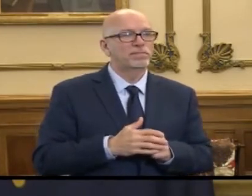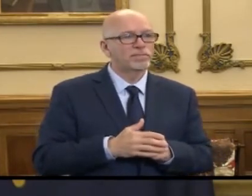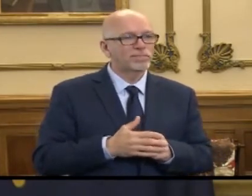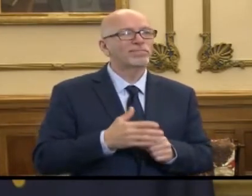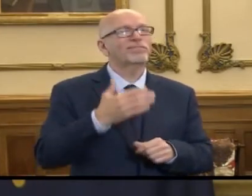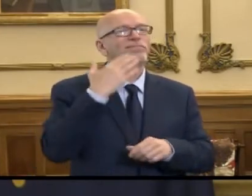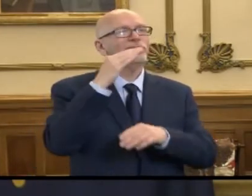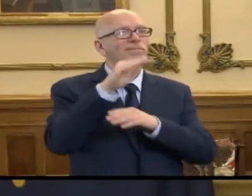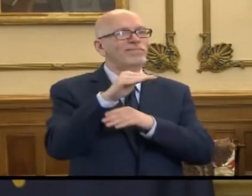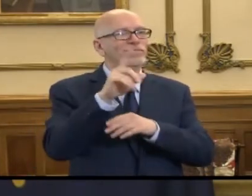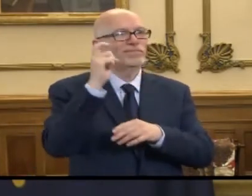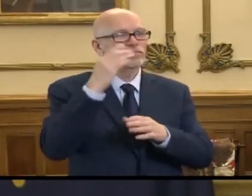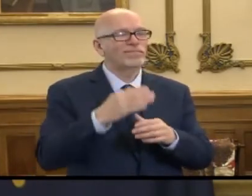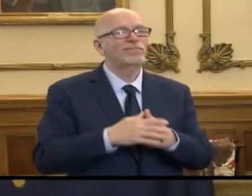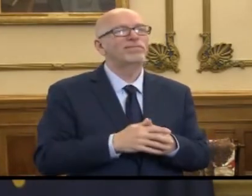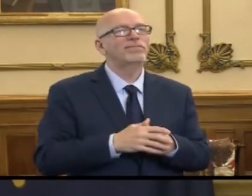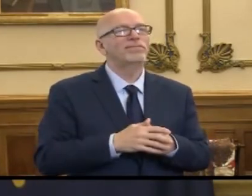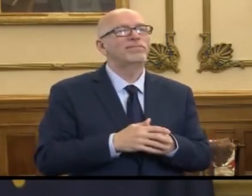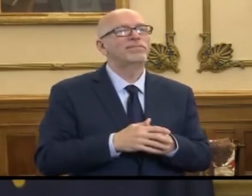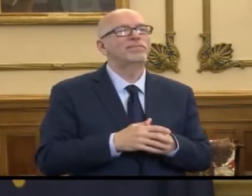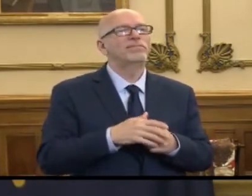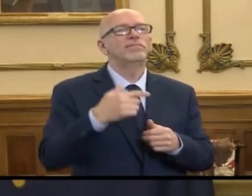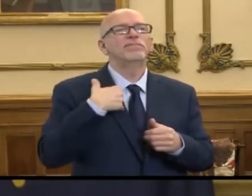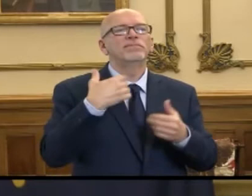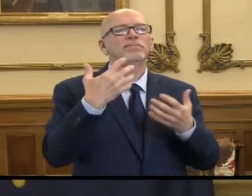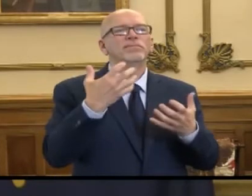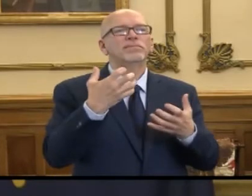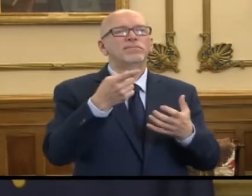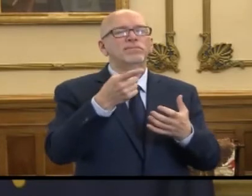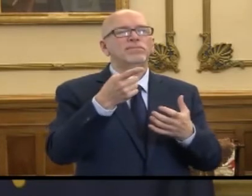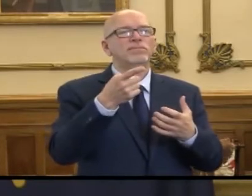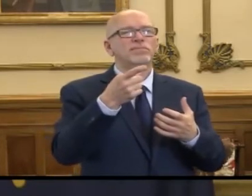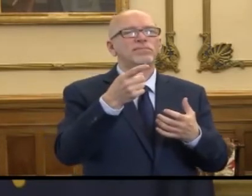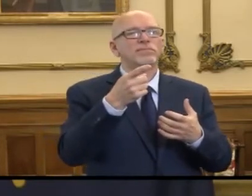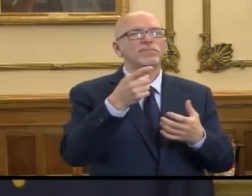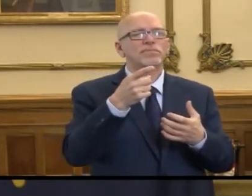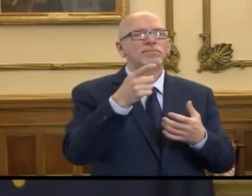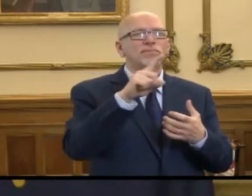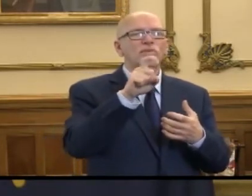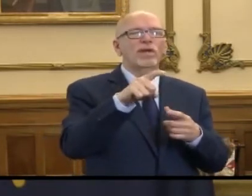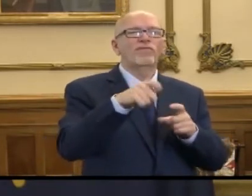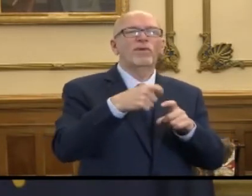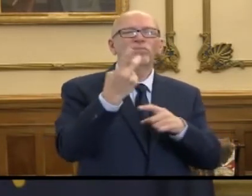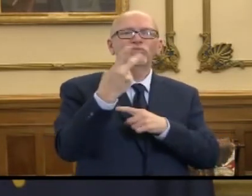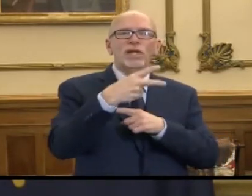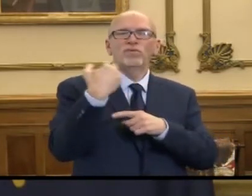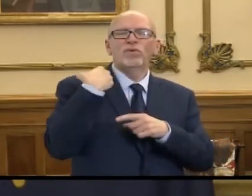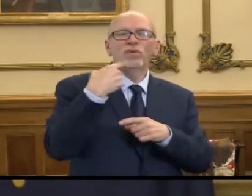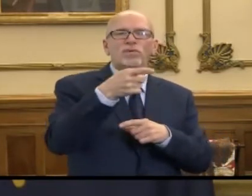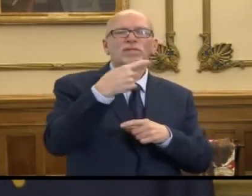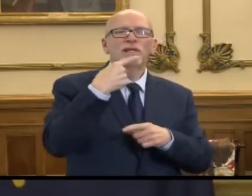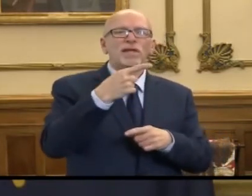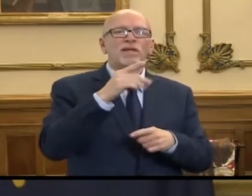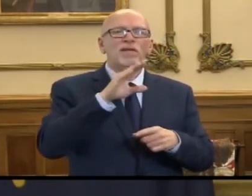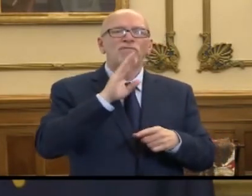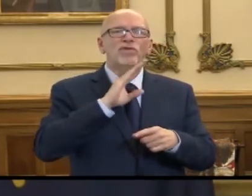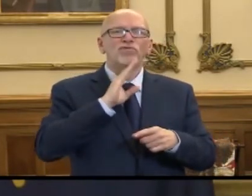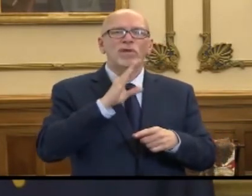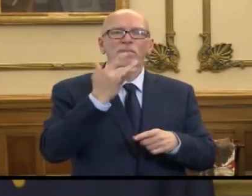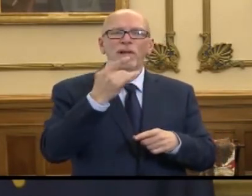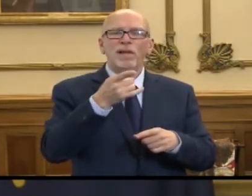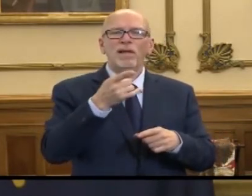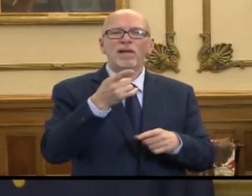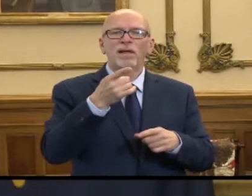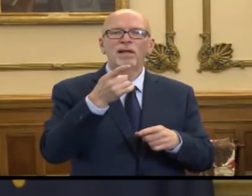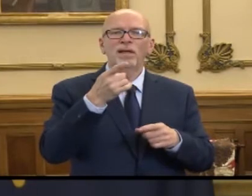There's the button. Good afternoon, Governor. I want to go back to something from a couple of days ago. You said that you were frustrated by the amount